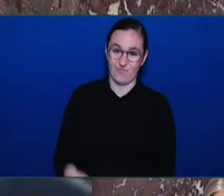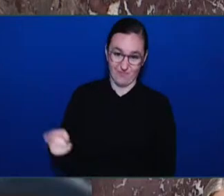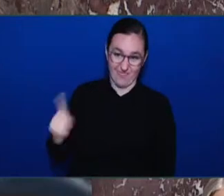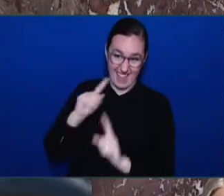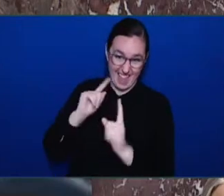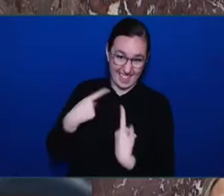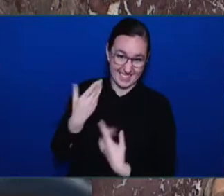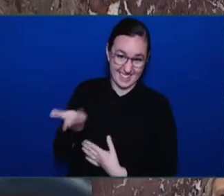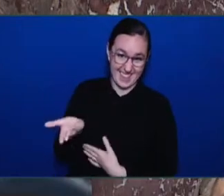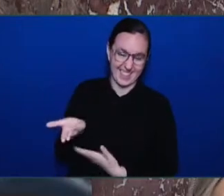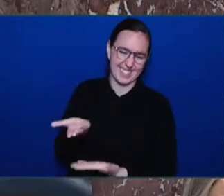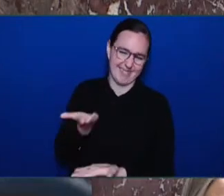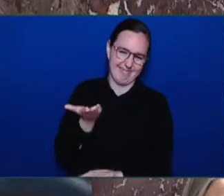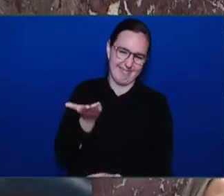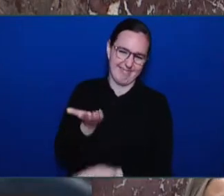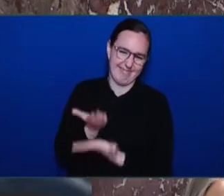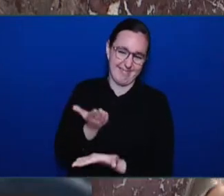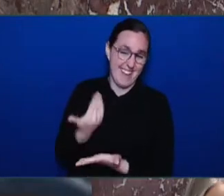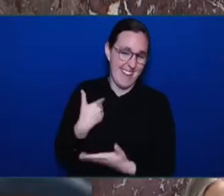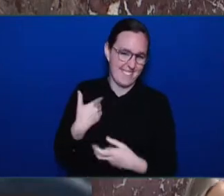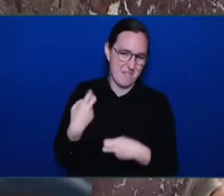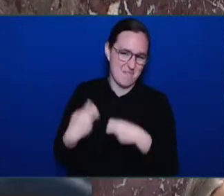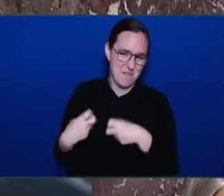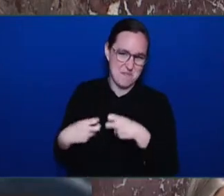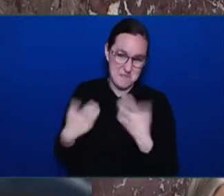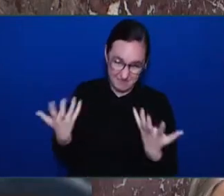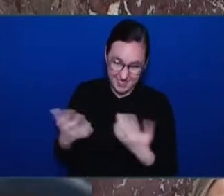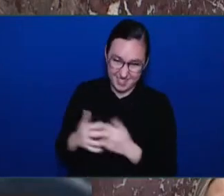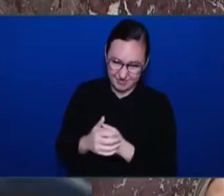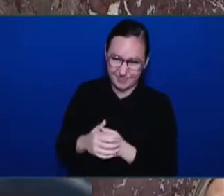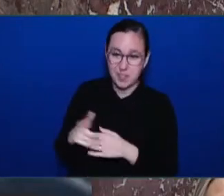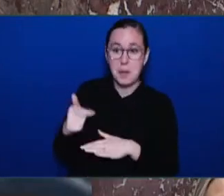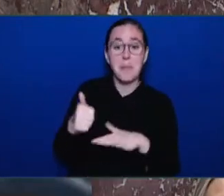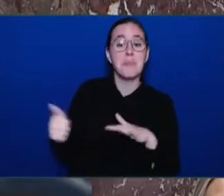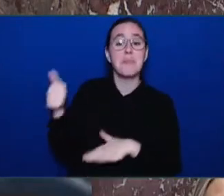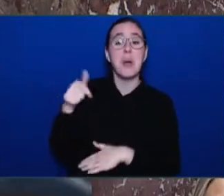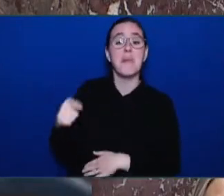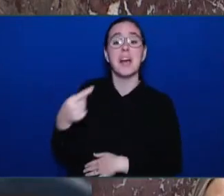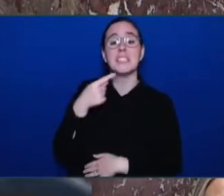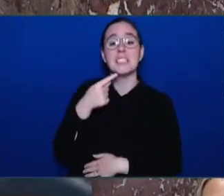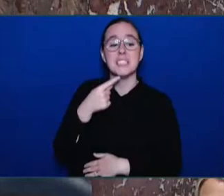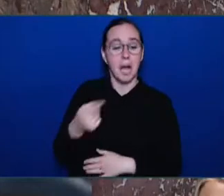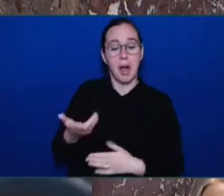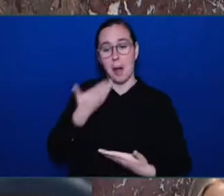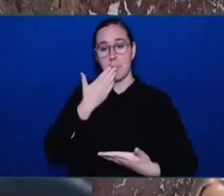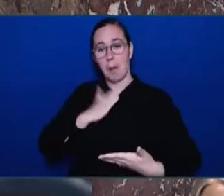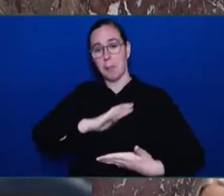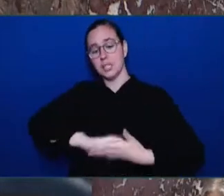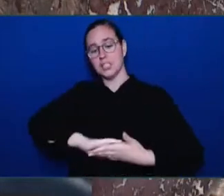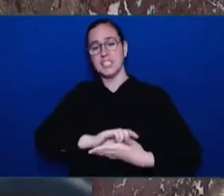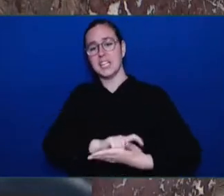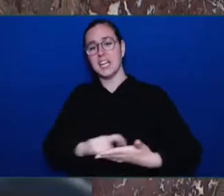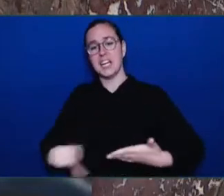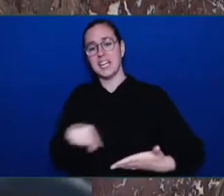where the Premier might call it bumper sticker, but let me tell you, the people that are being assaulted don't consider this bumper sticker.